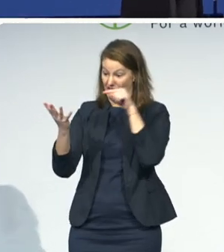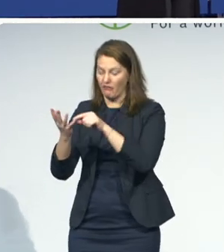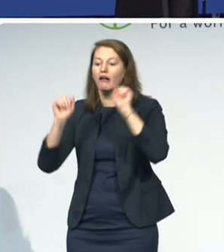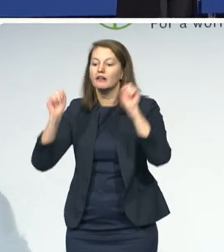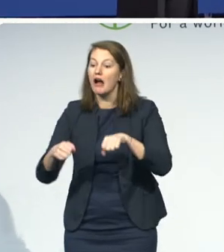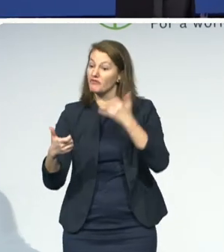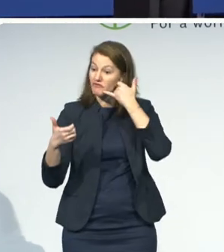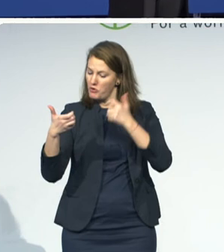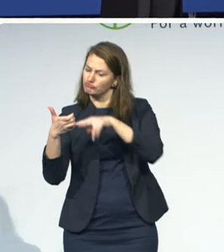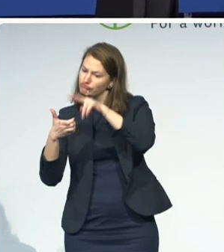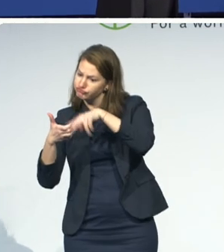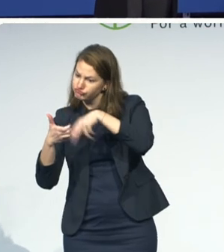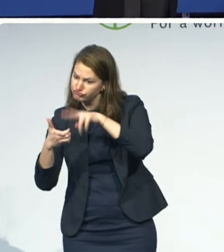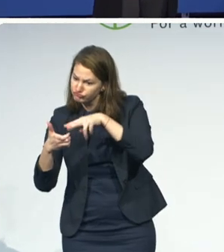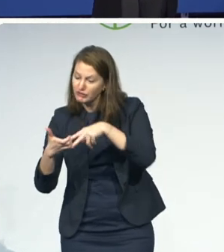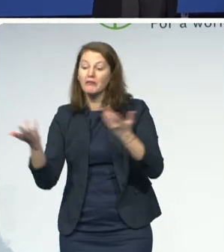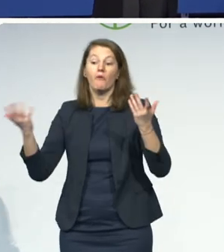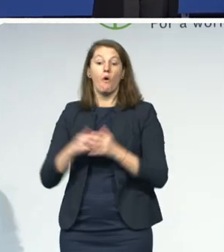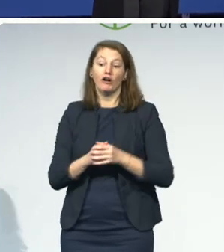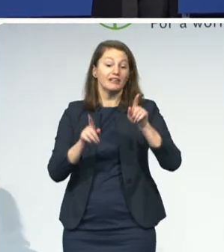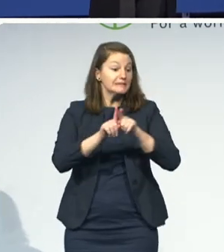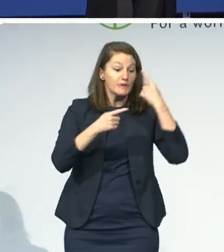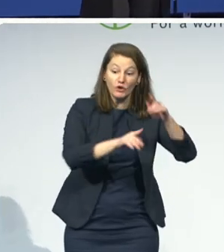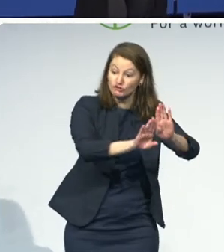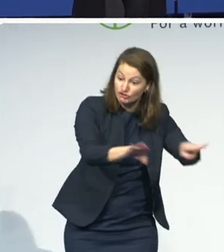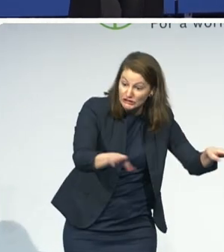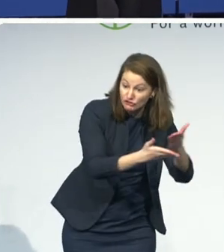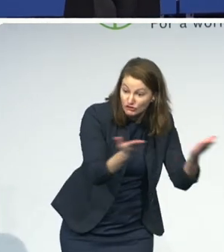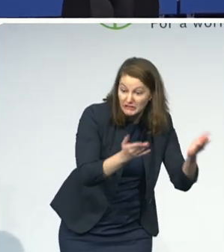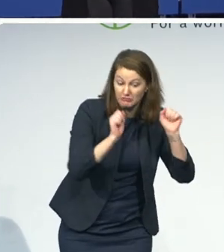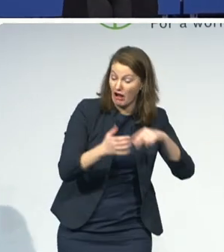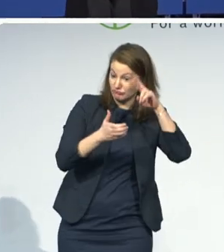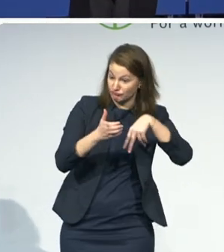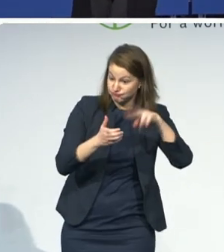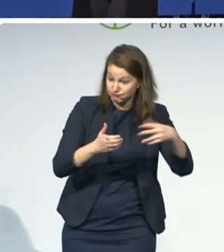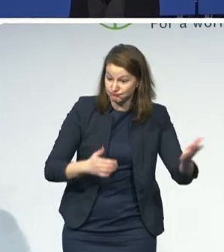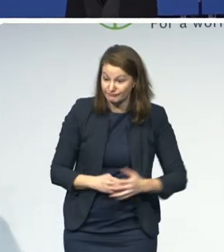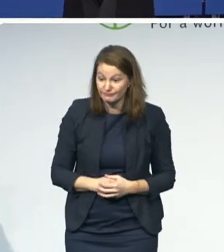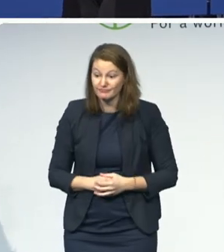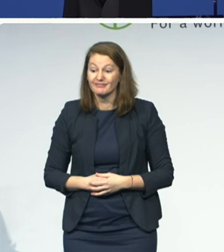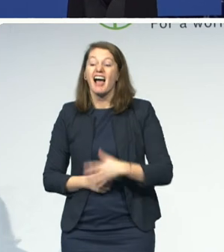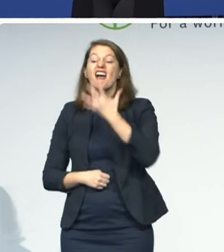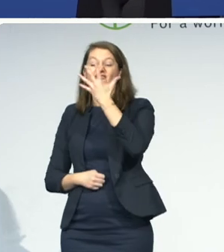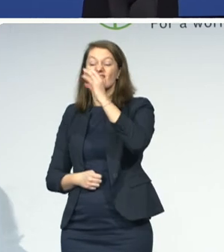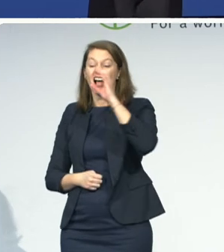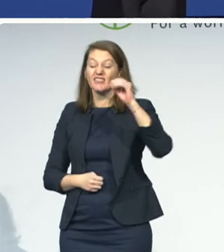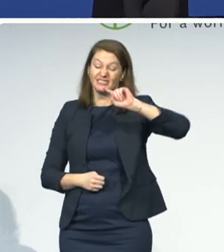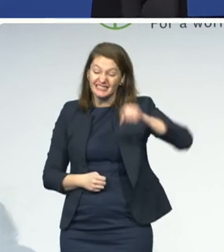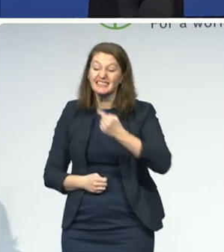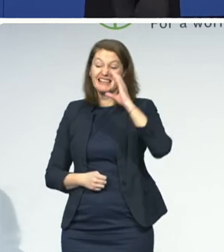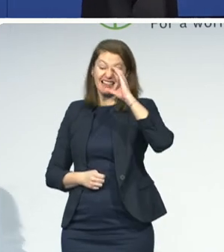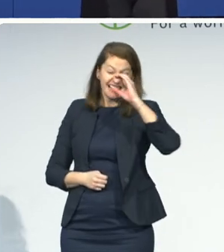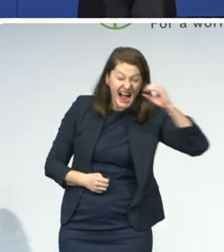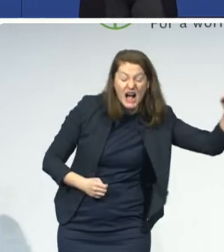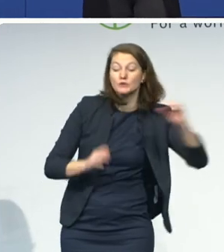of the things that we do. And we have over 500,000 titles, so over half a million titles available worldwide,